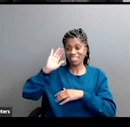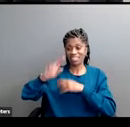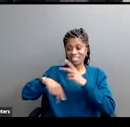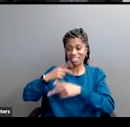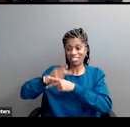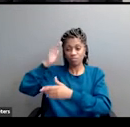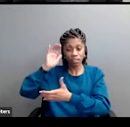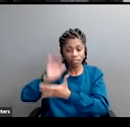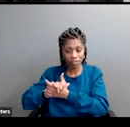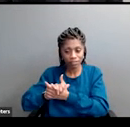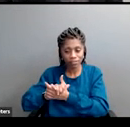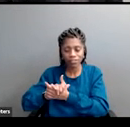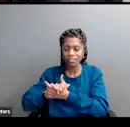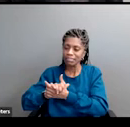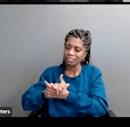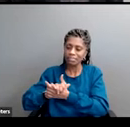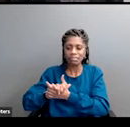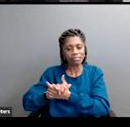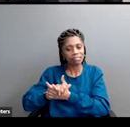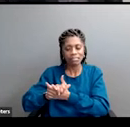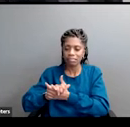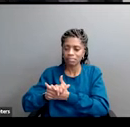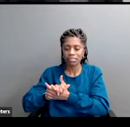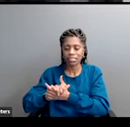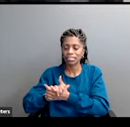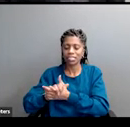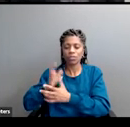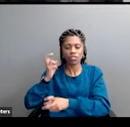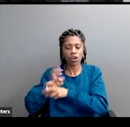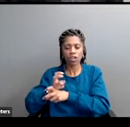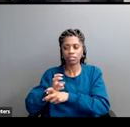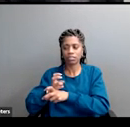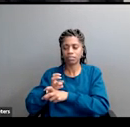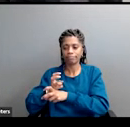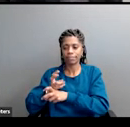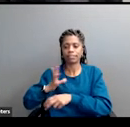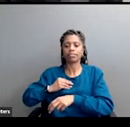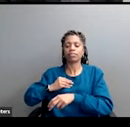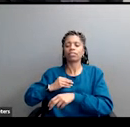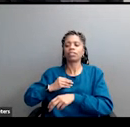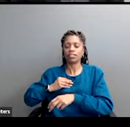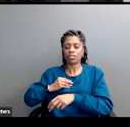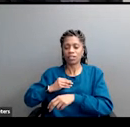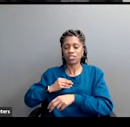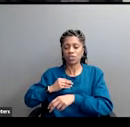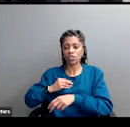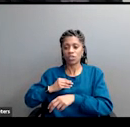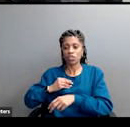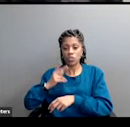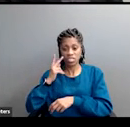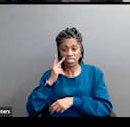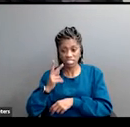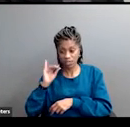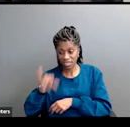still very clearly in the rearview mirror. And you could see that with that sort of an argument, Goldwater was going to